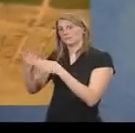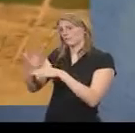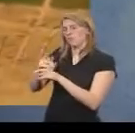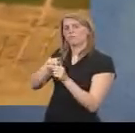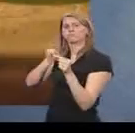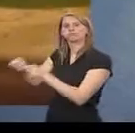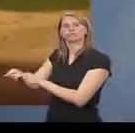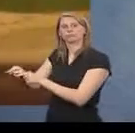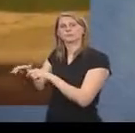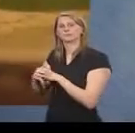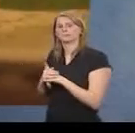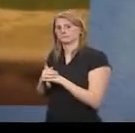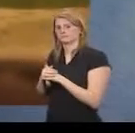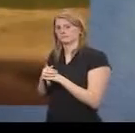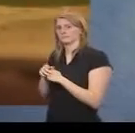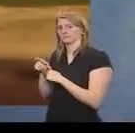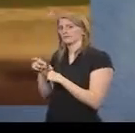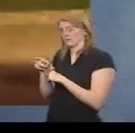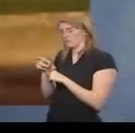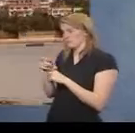through the details of the plan.